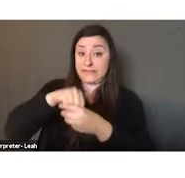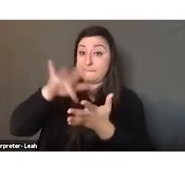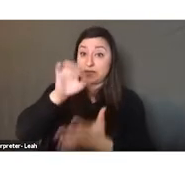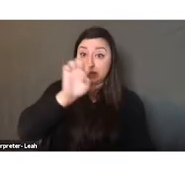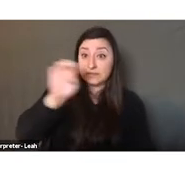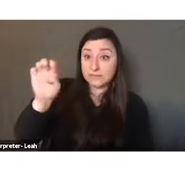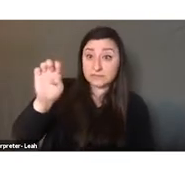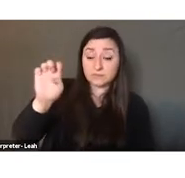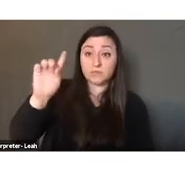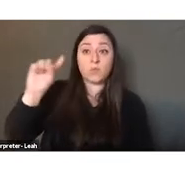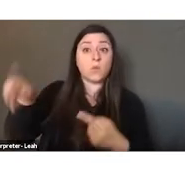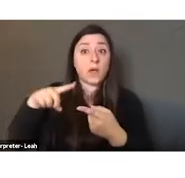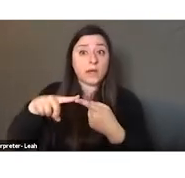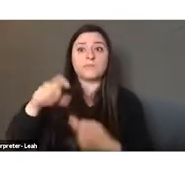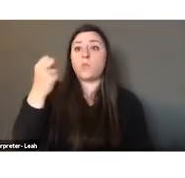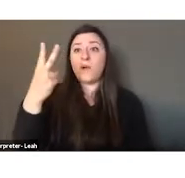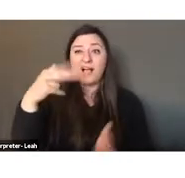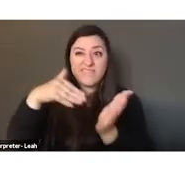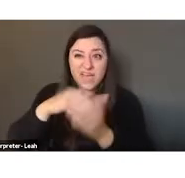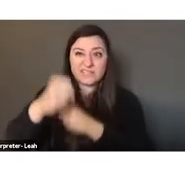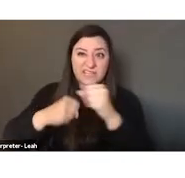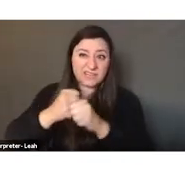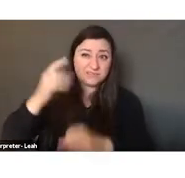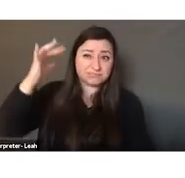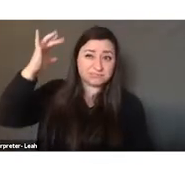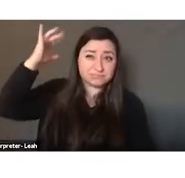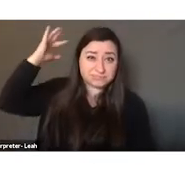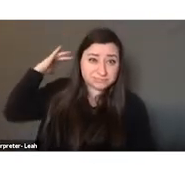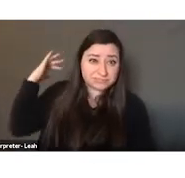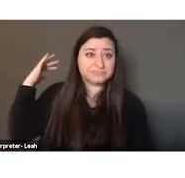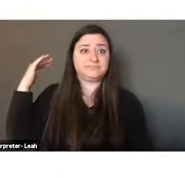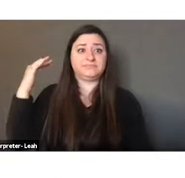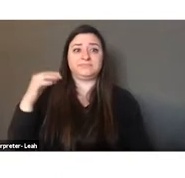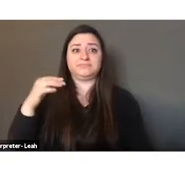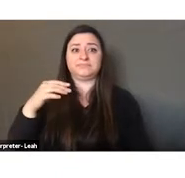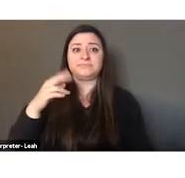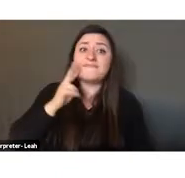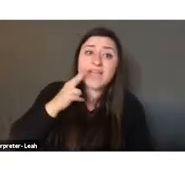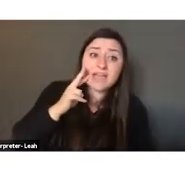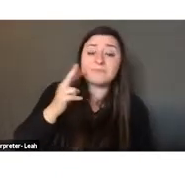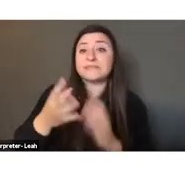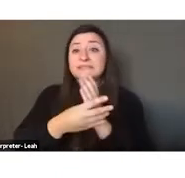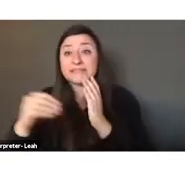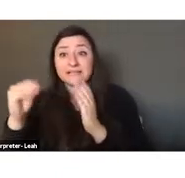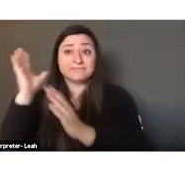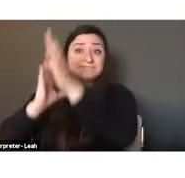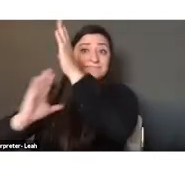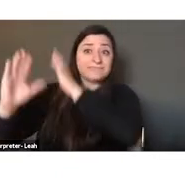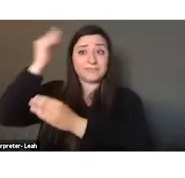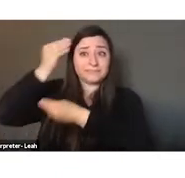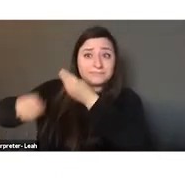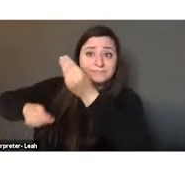first 12,000 years ago, crops, skills, and ancestral knowledge have been passed